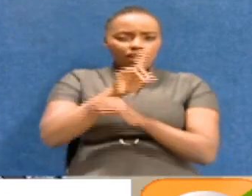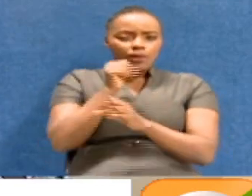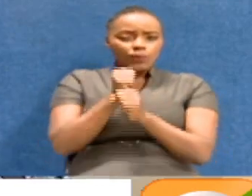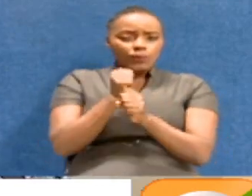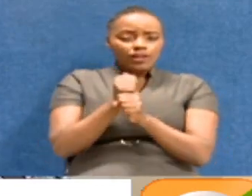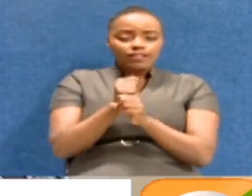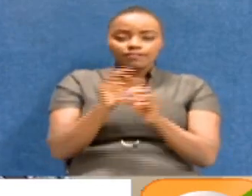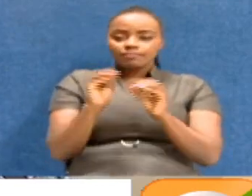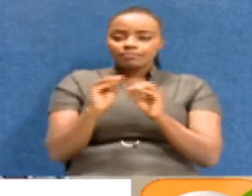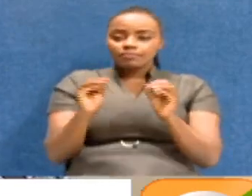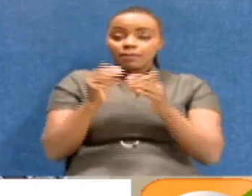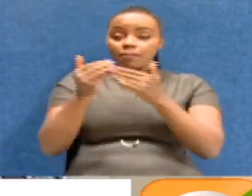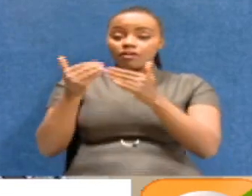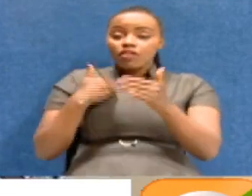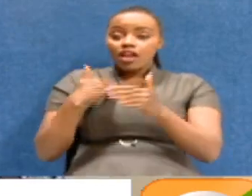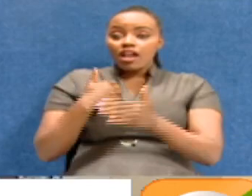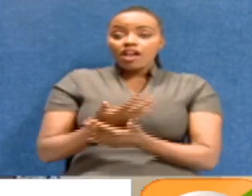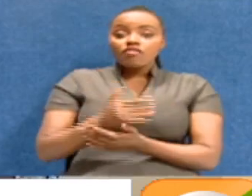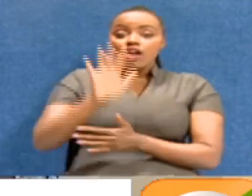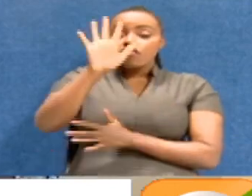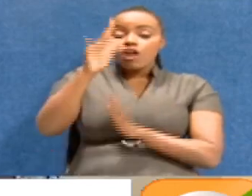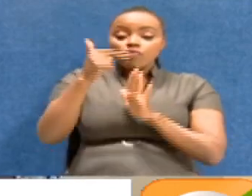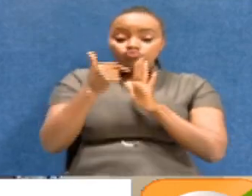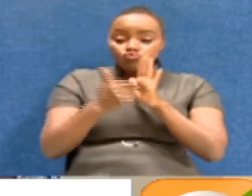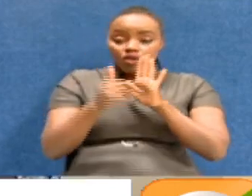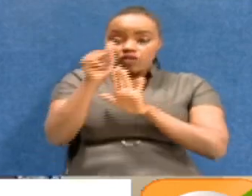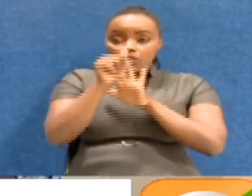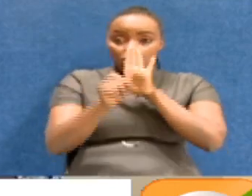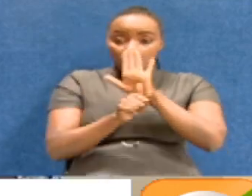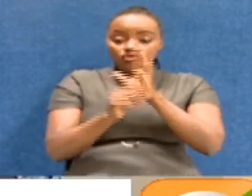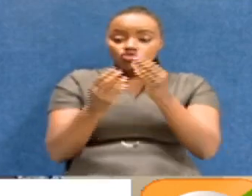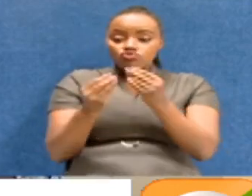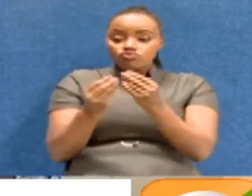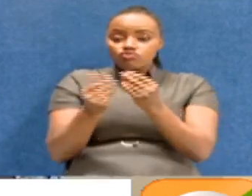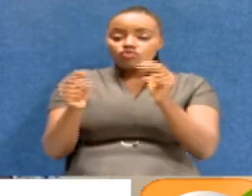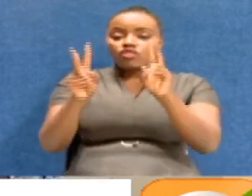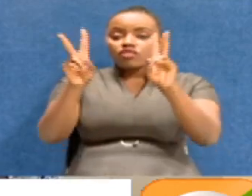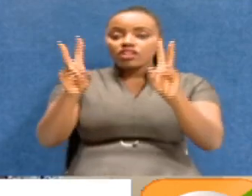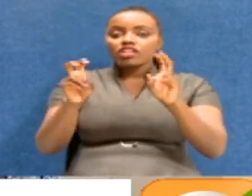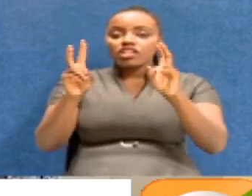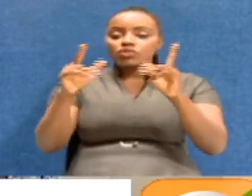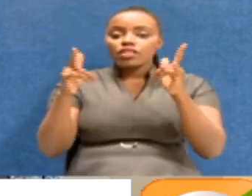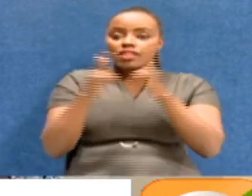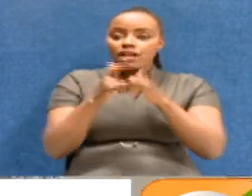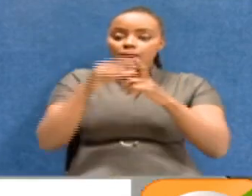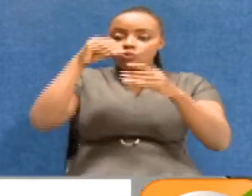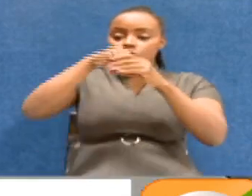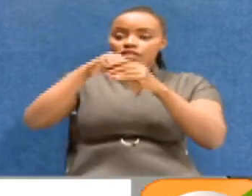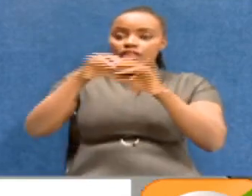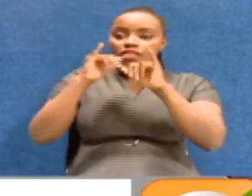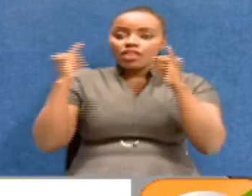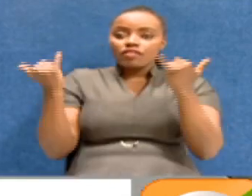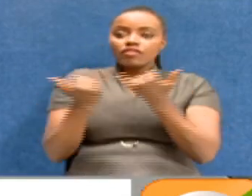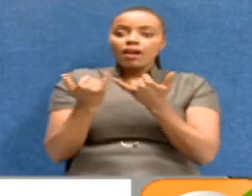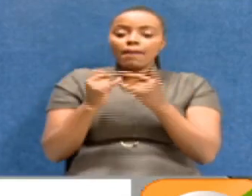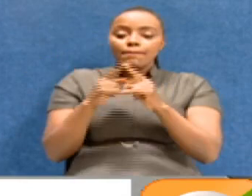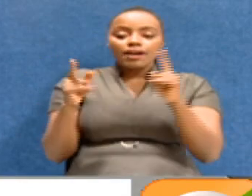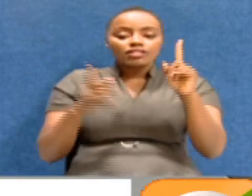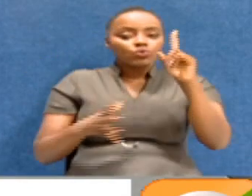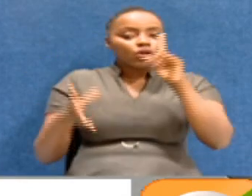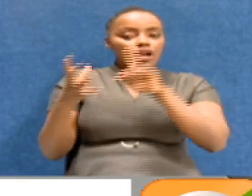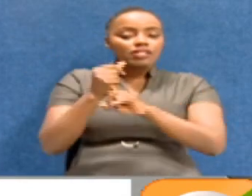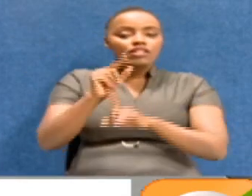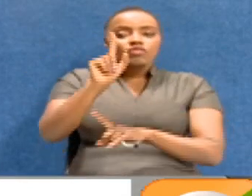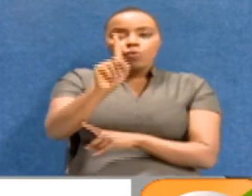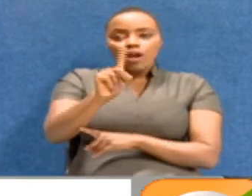You'll find you had a five-point agenda in terms of addressing certain issues of gaps within the institution, and you managed to attain one.